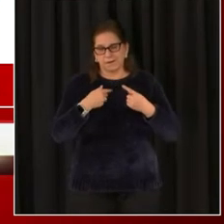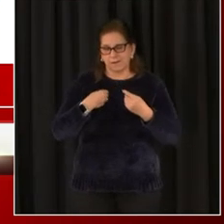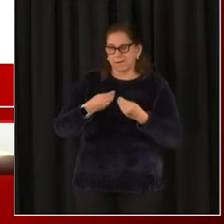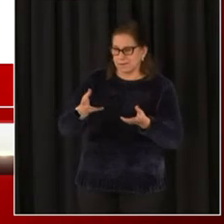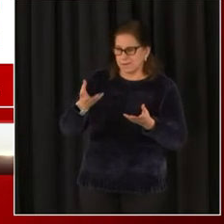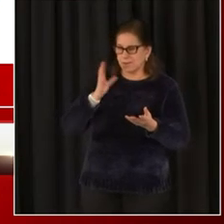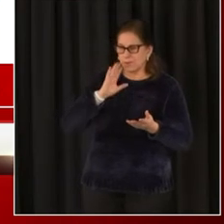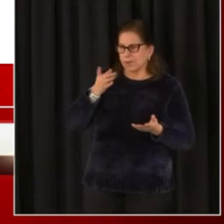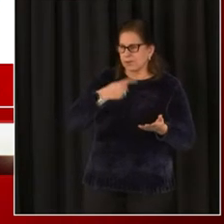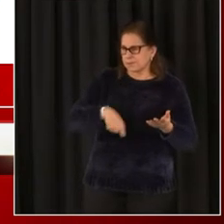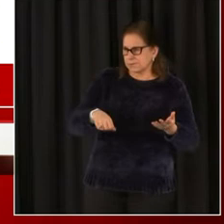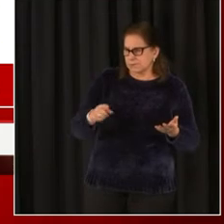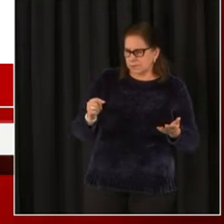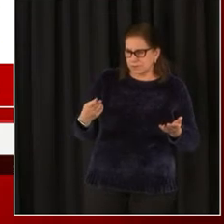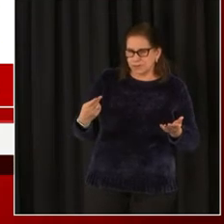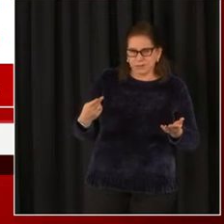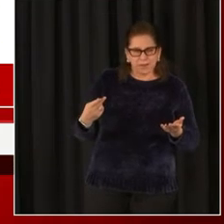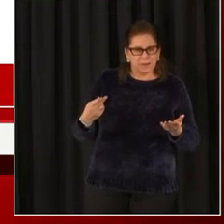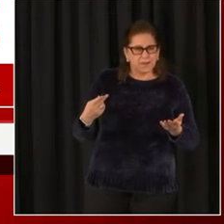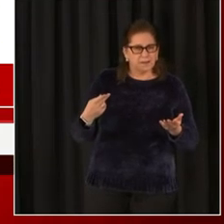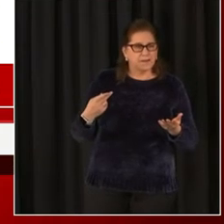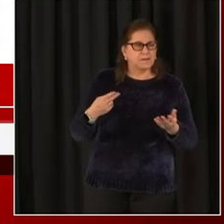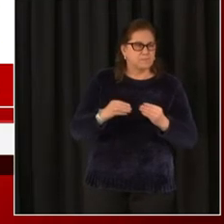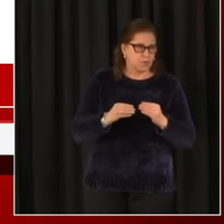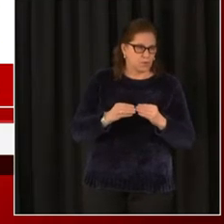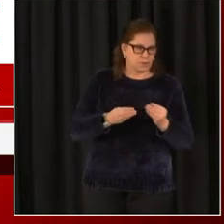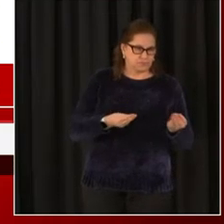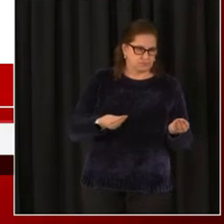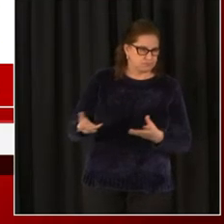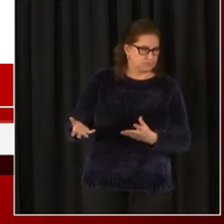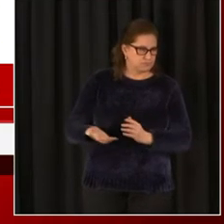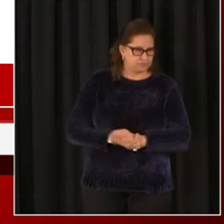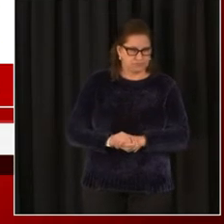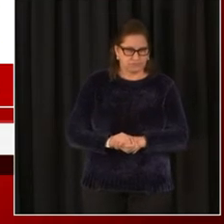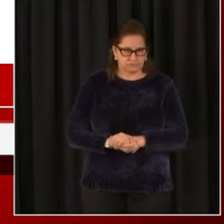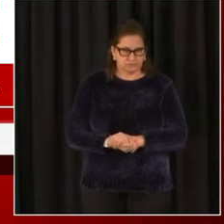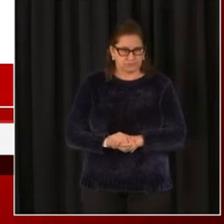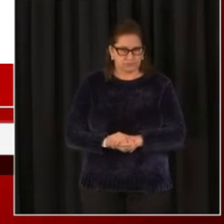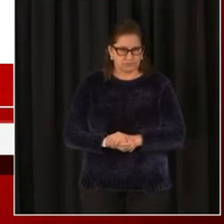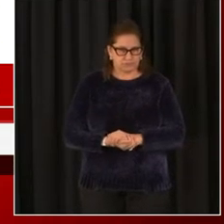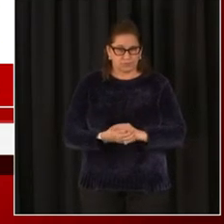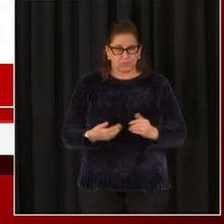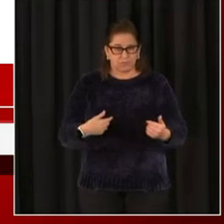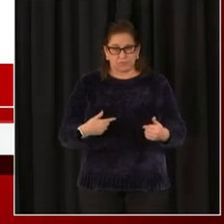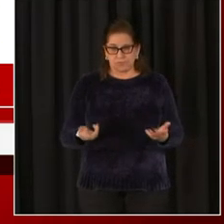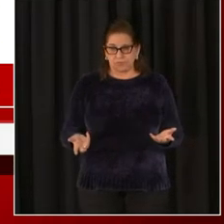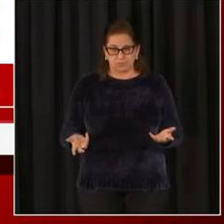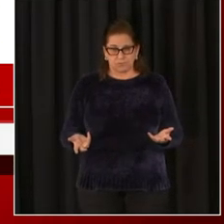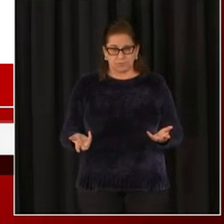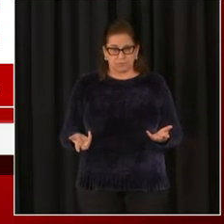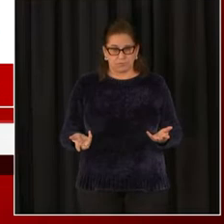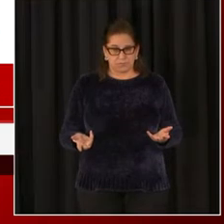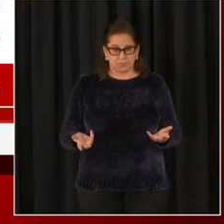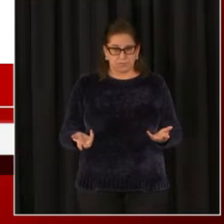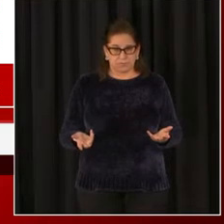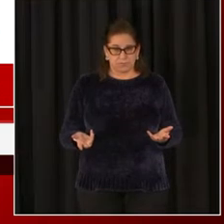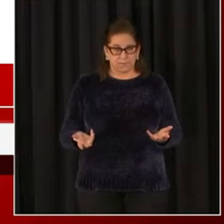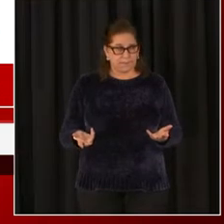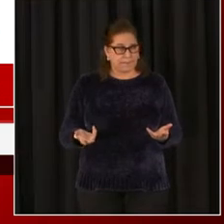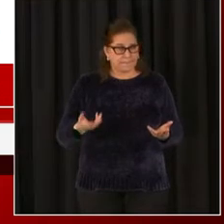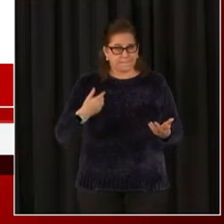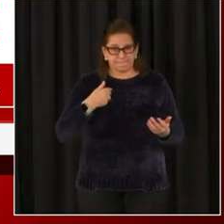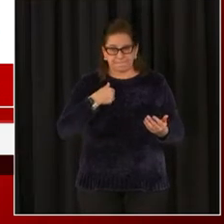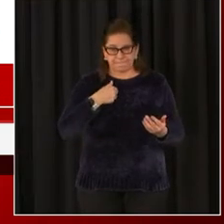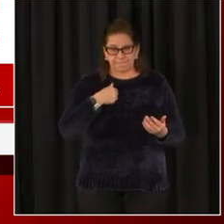next Thursday, two Fridays from now and actually get a shot because they don't want to be put in a position to having to call you Mark and tell